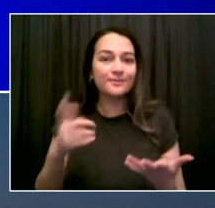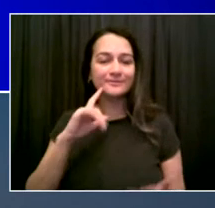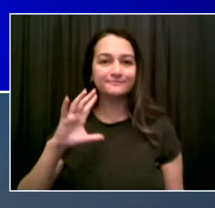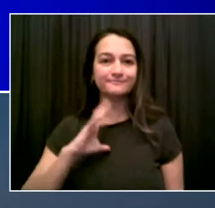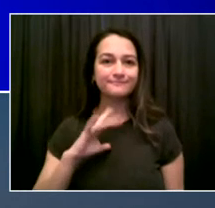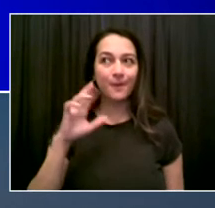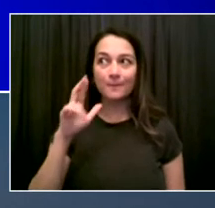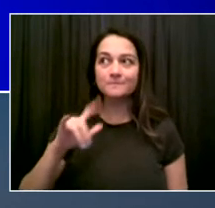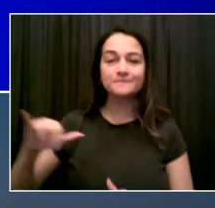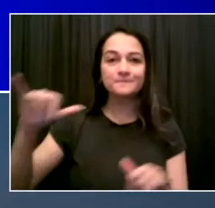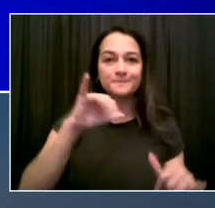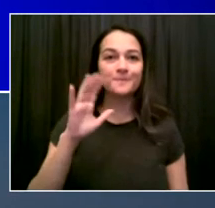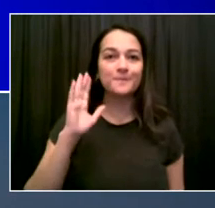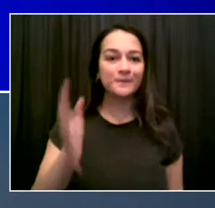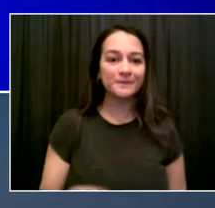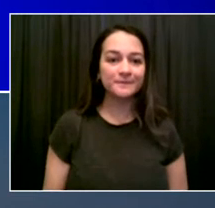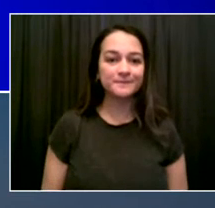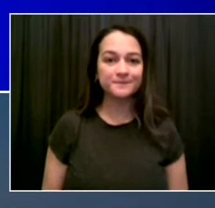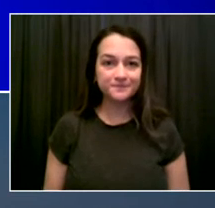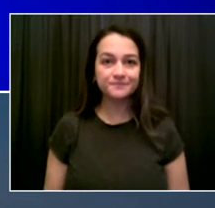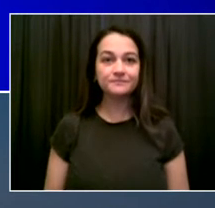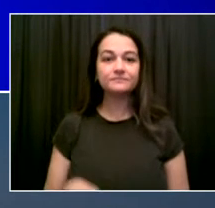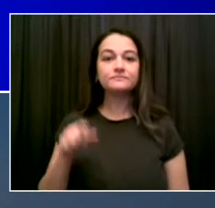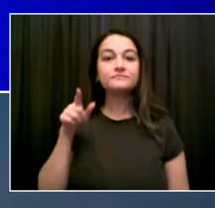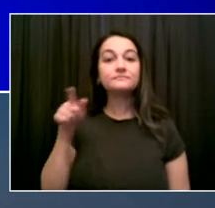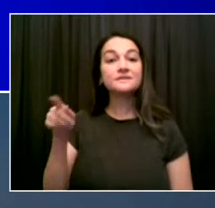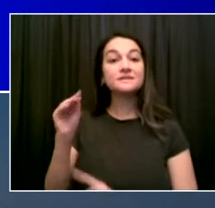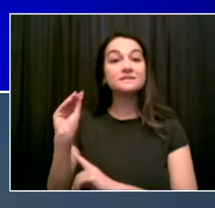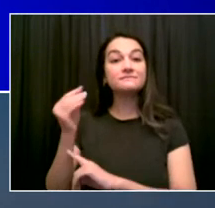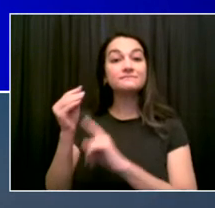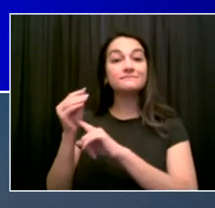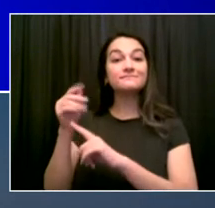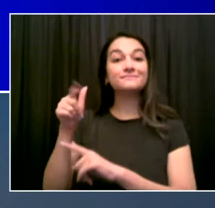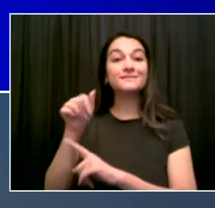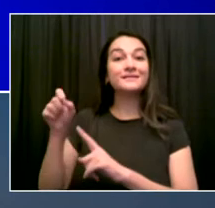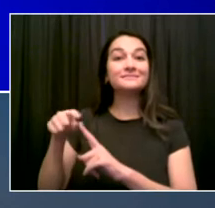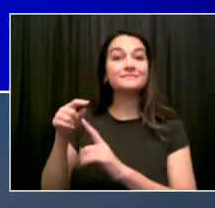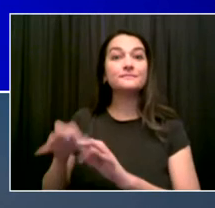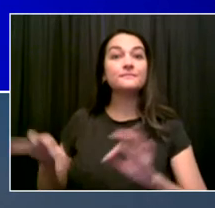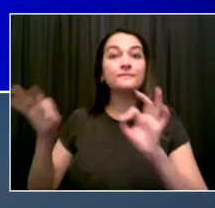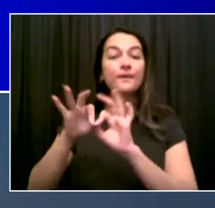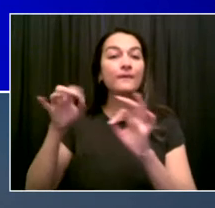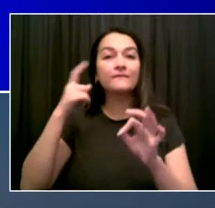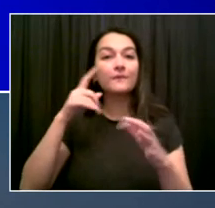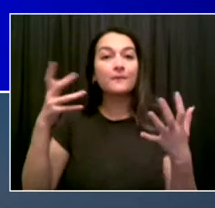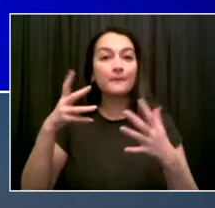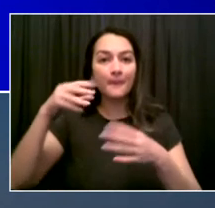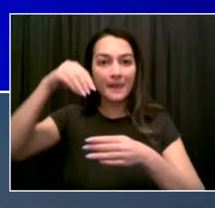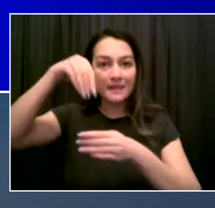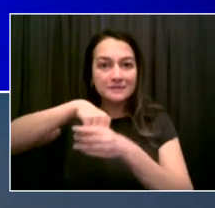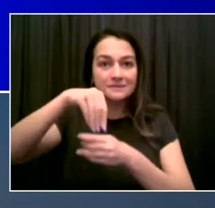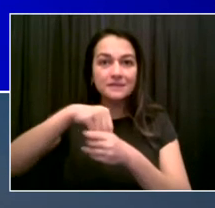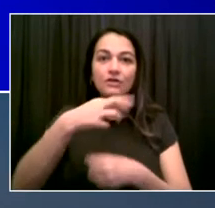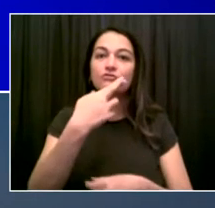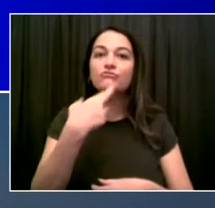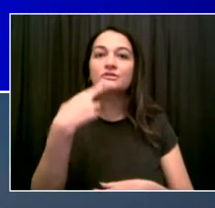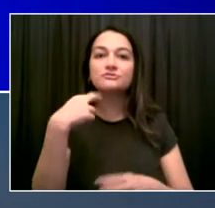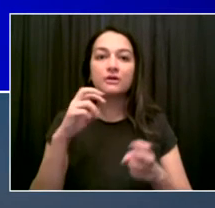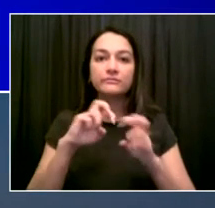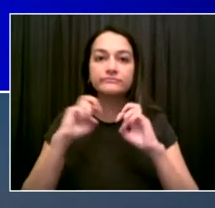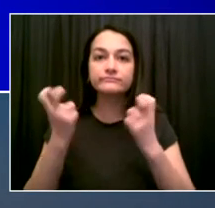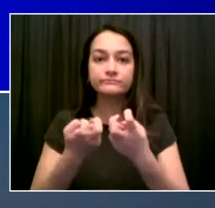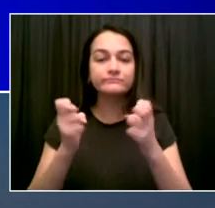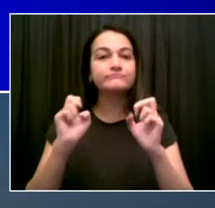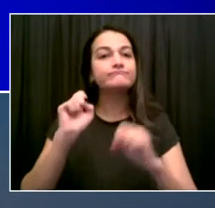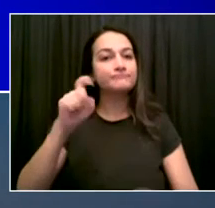to patronize these establishments indoors will be if you're vaccinated, at least one dose. The same for folks in